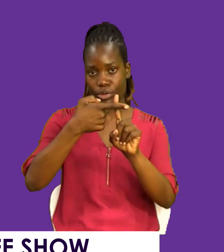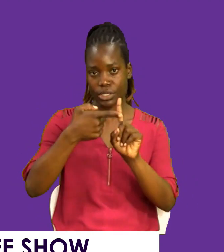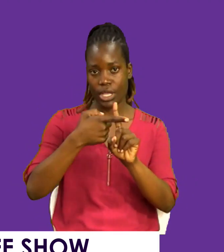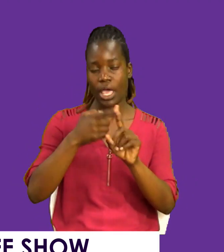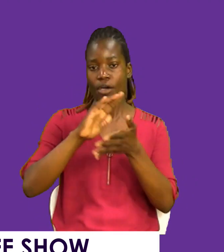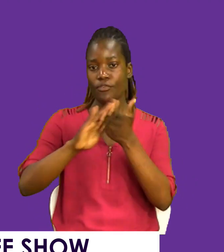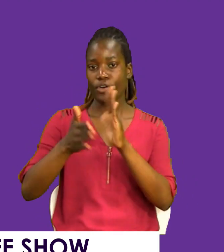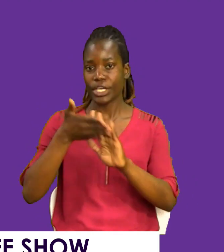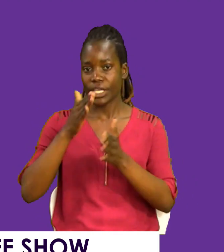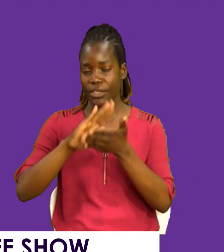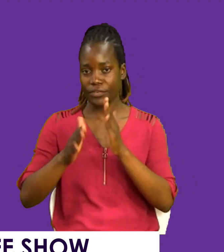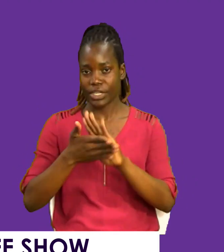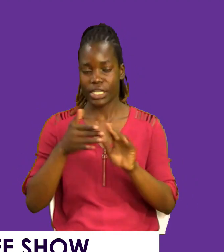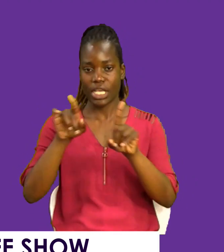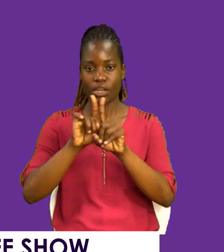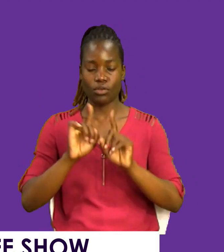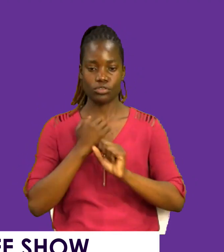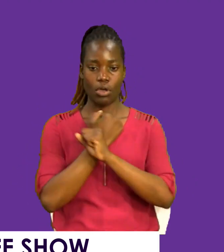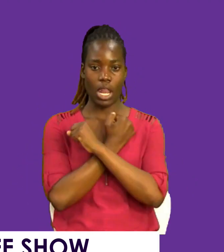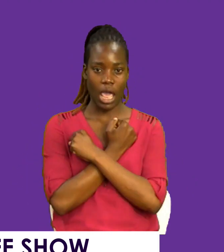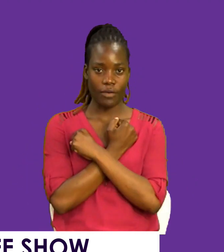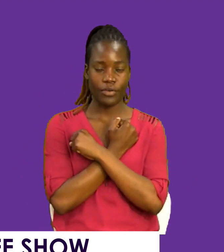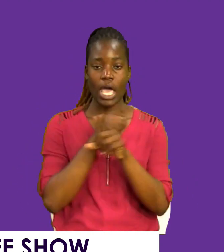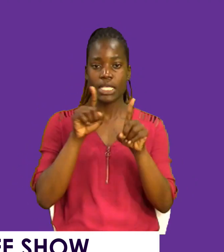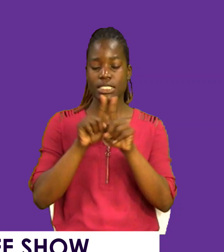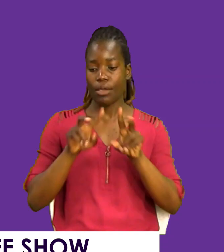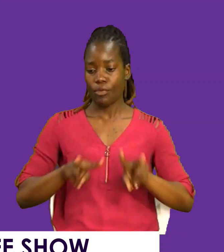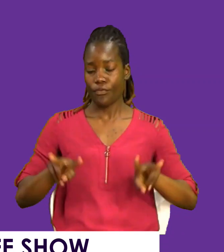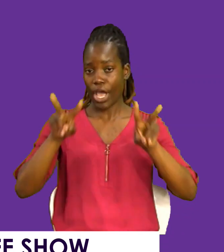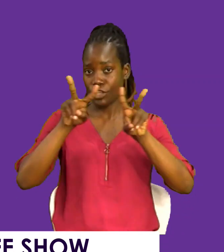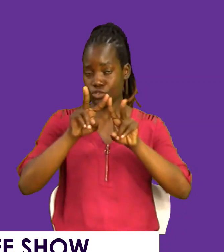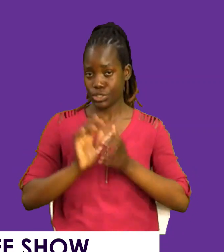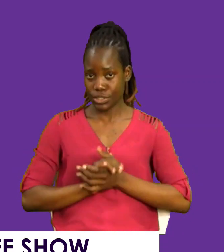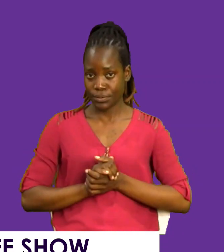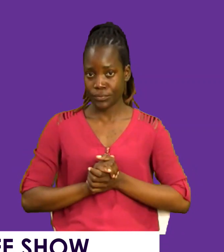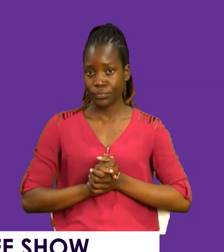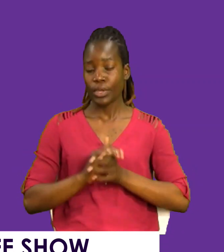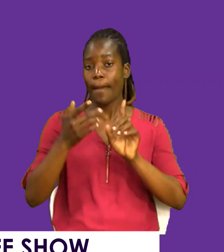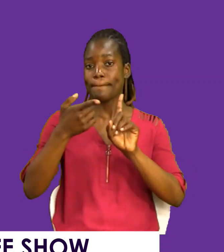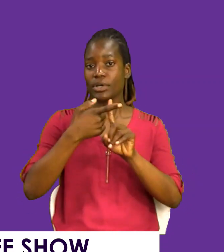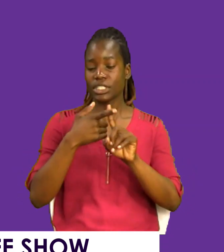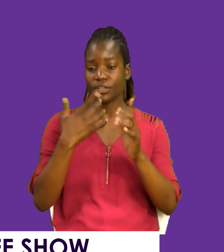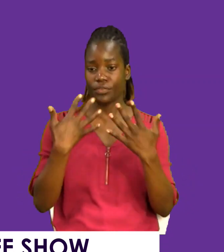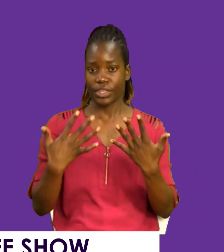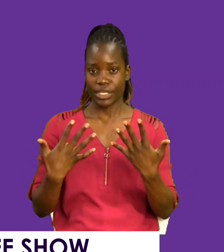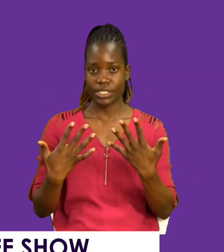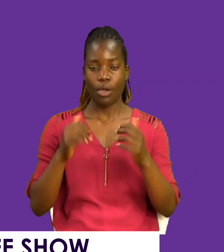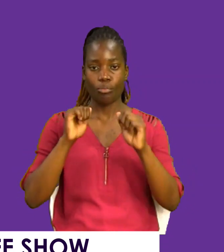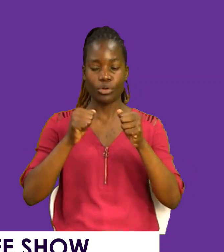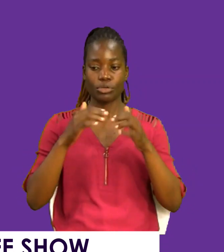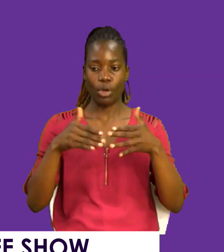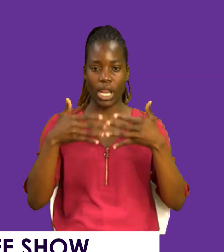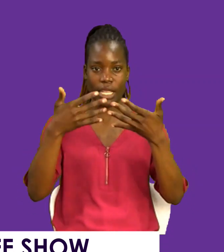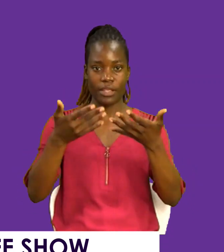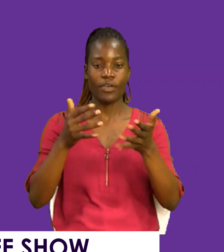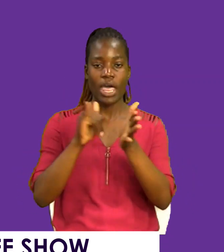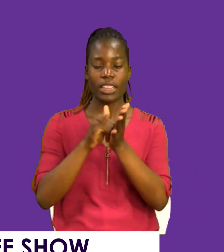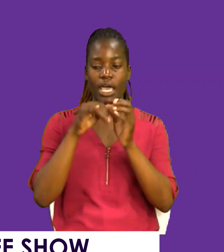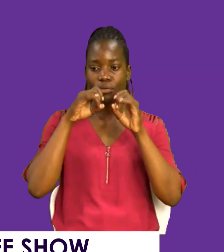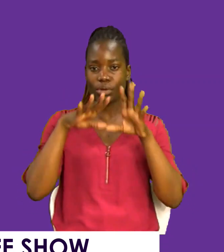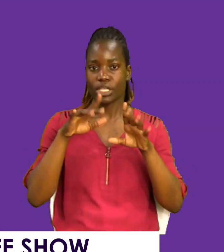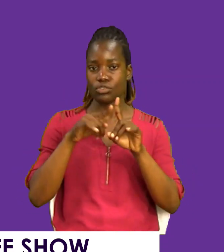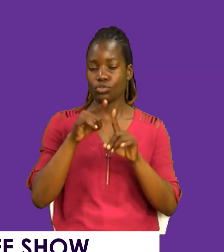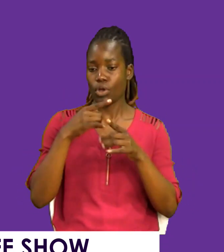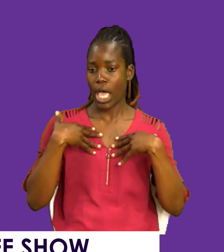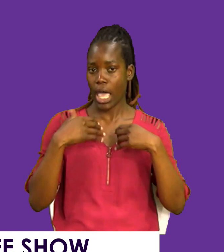forgiveness. Look for love. Look for virtues, you know, positive things. They will release those blessings